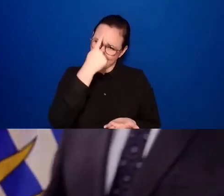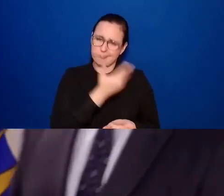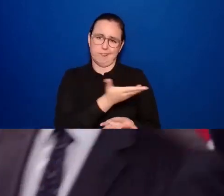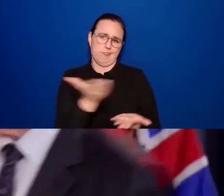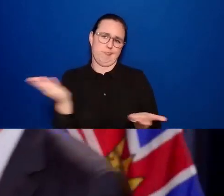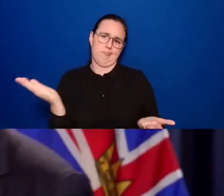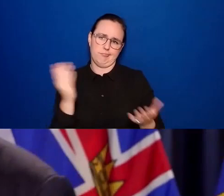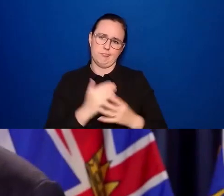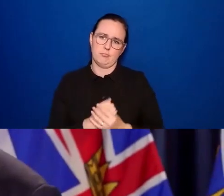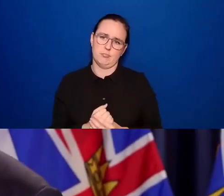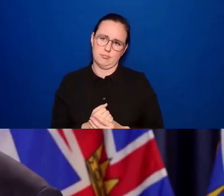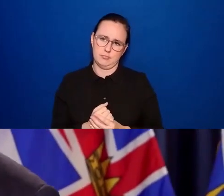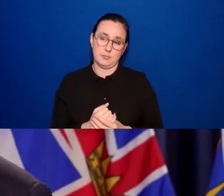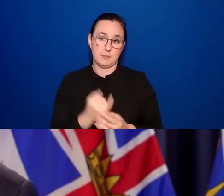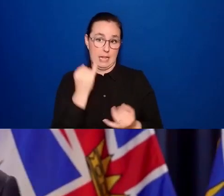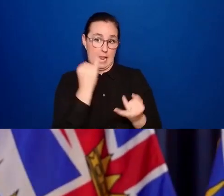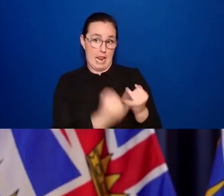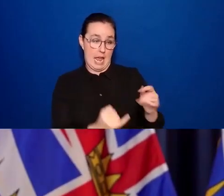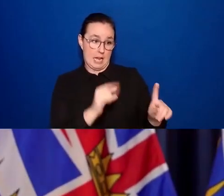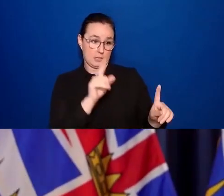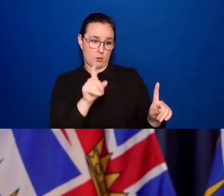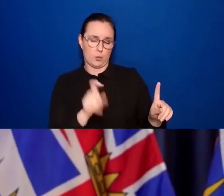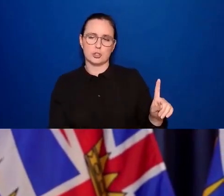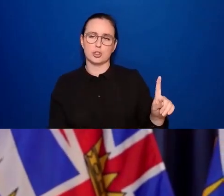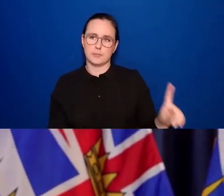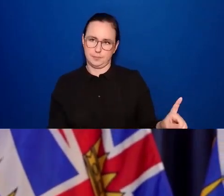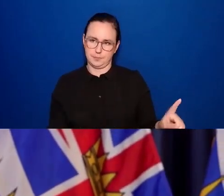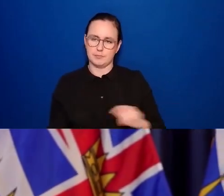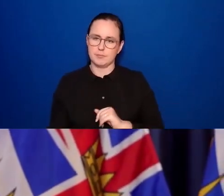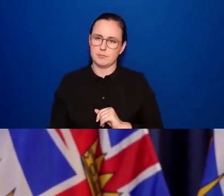Last question today is from Eva Eugen, CBC.